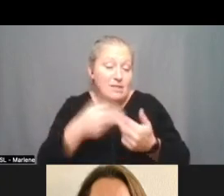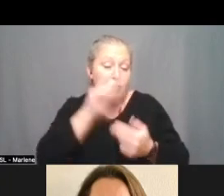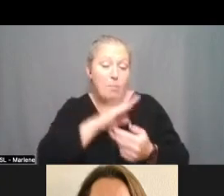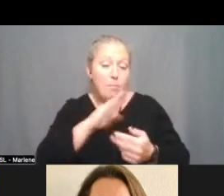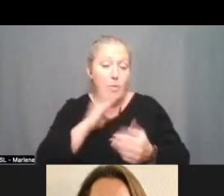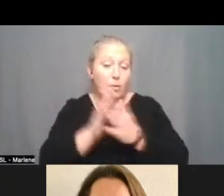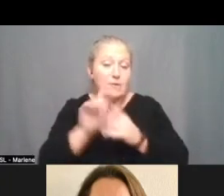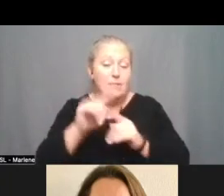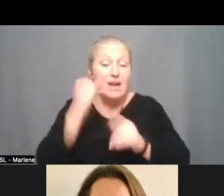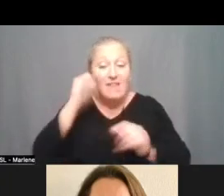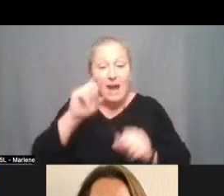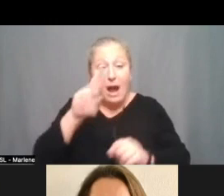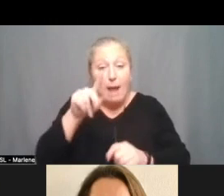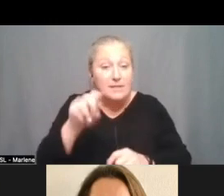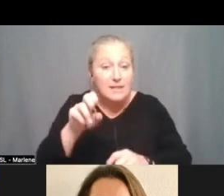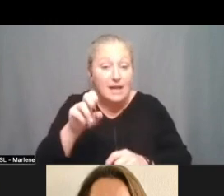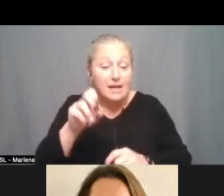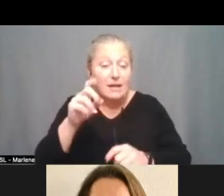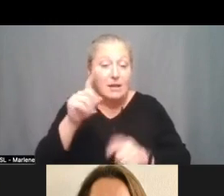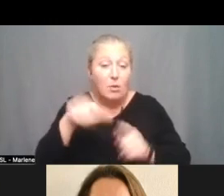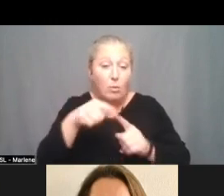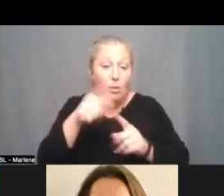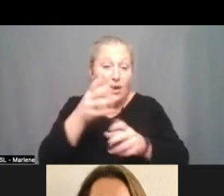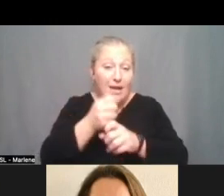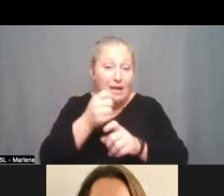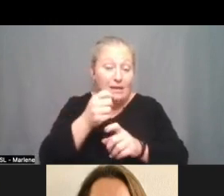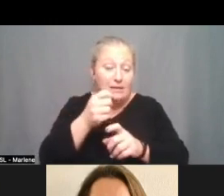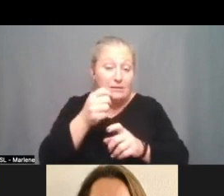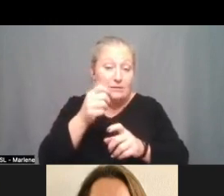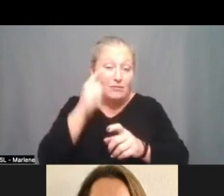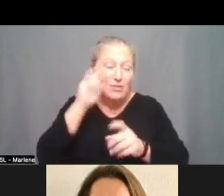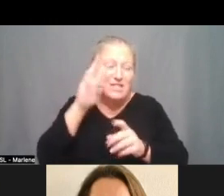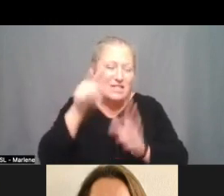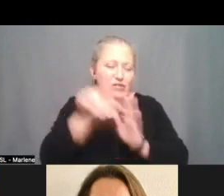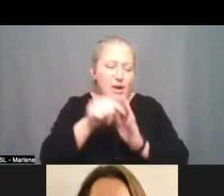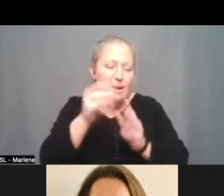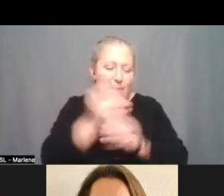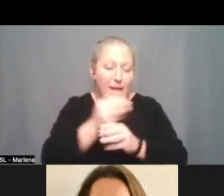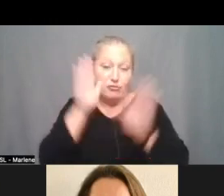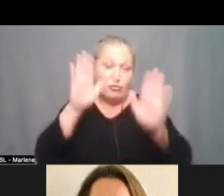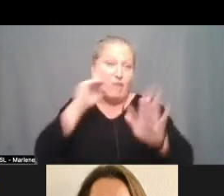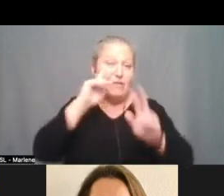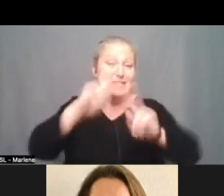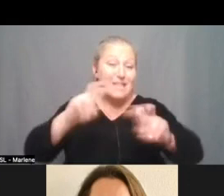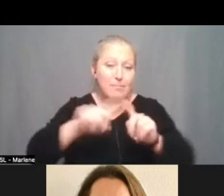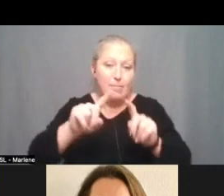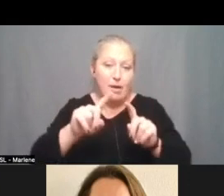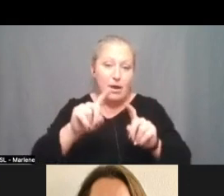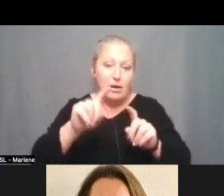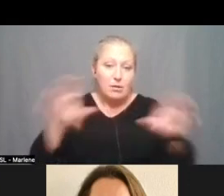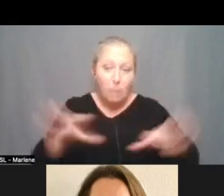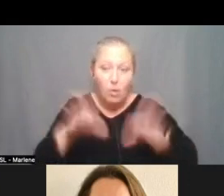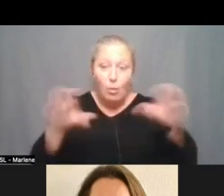specifically once we get to a certain milestone about the sixth grade math because this is great for the assessment but we've done all a ton of work and the